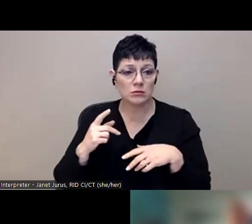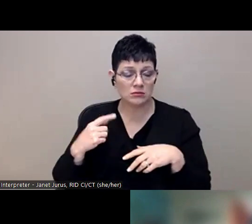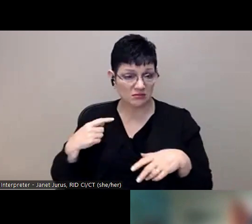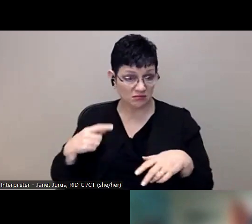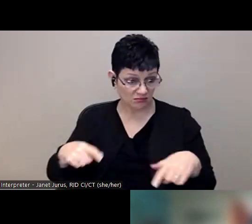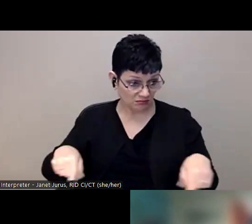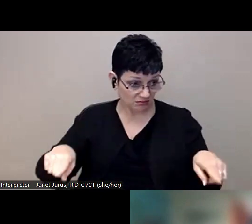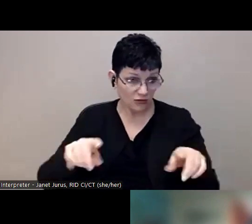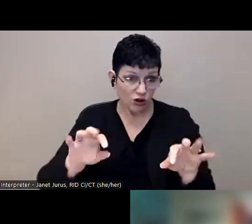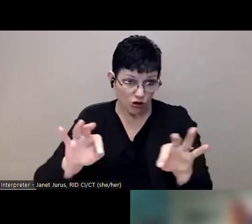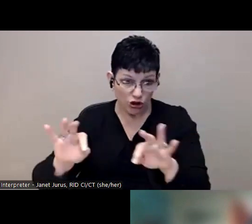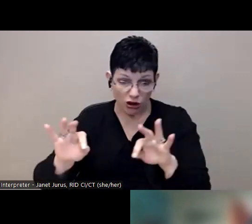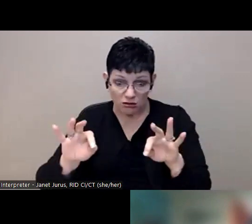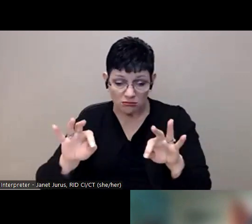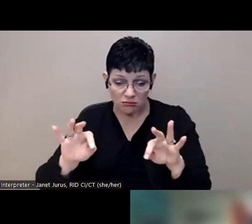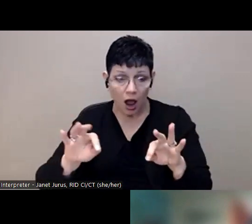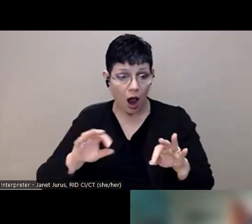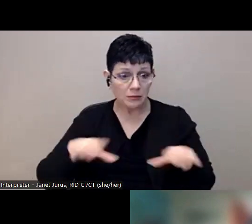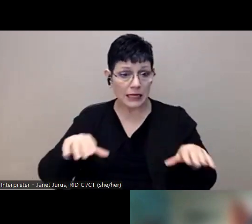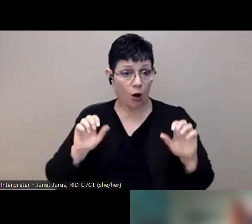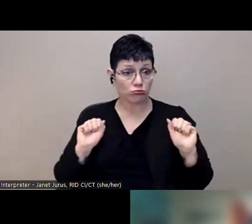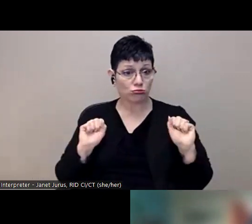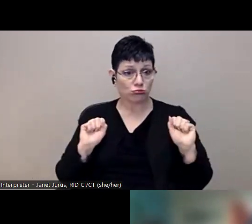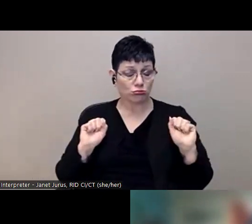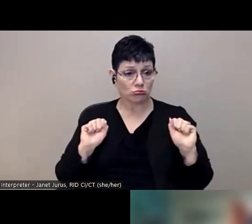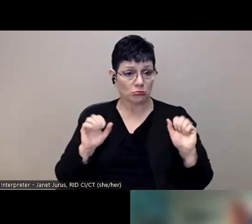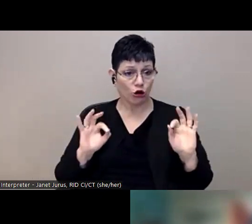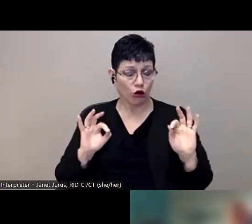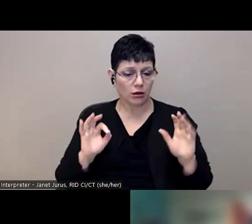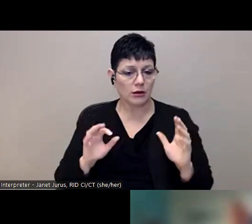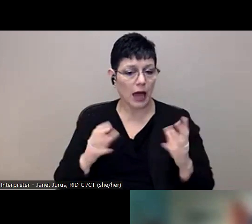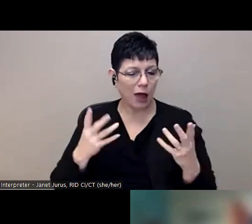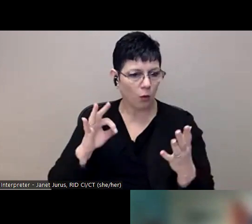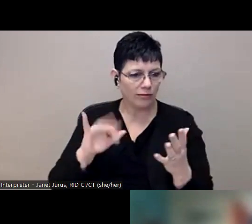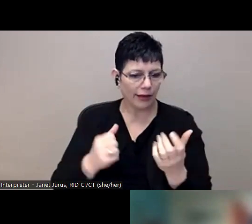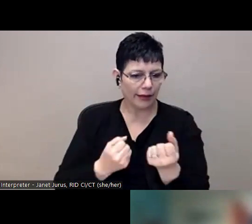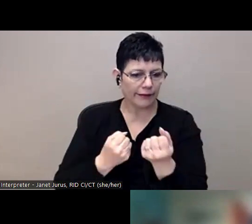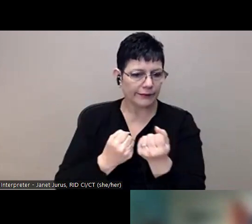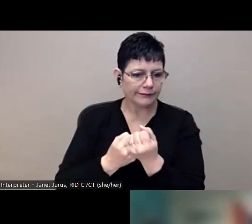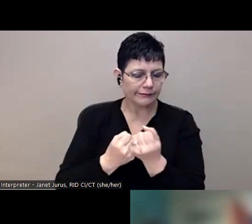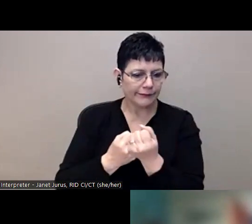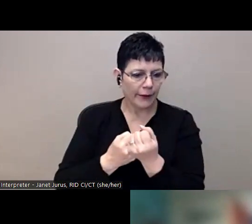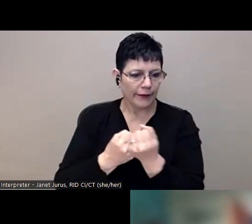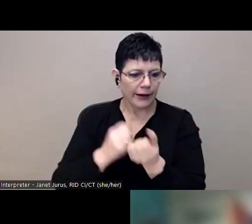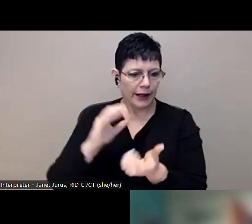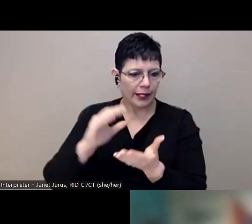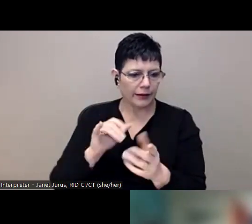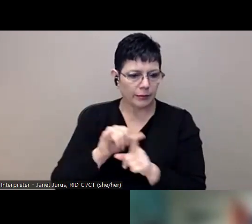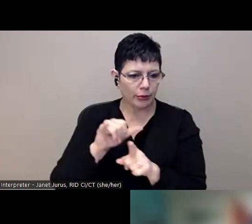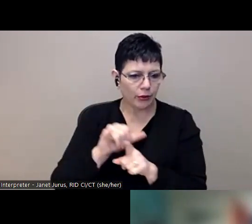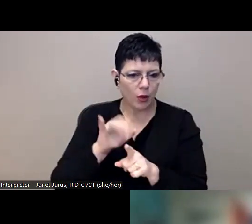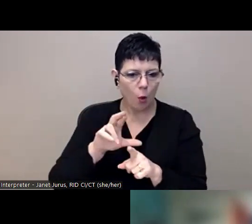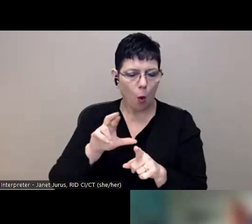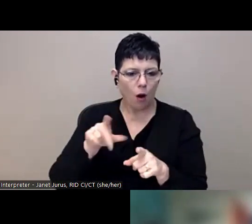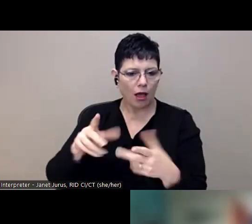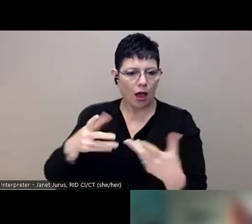And then everybody, everybody's like, yep. Like we're good with it. And so I don't know if that helped set some culture for the school or they already